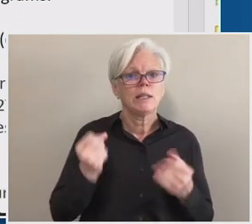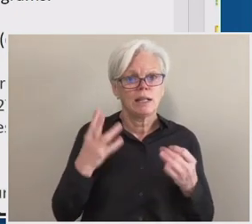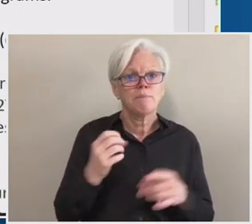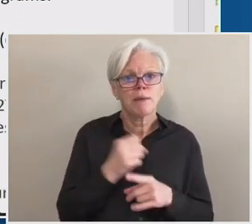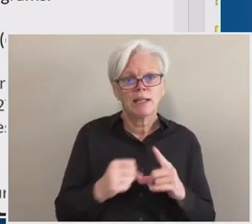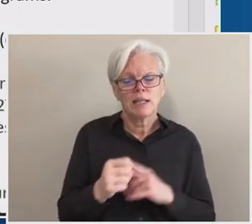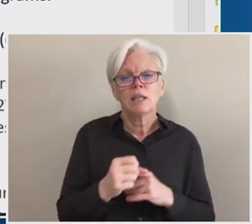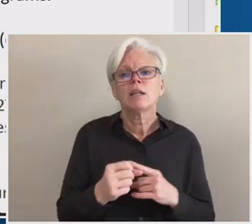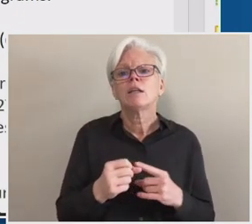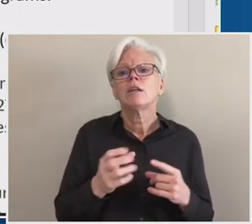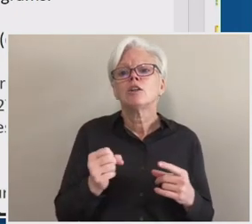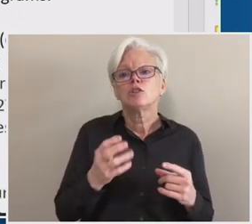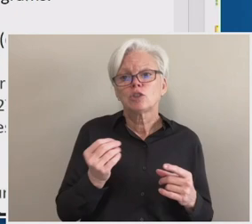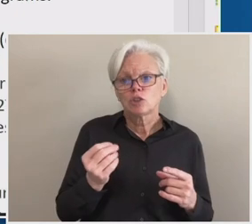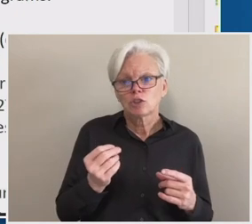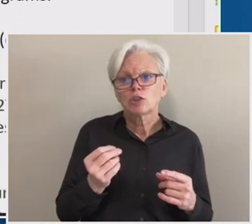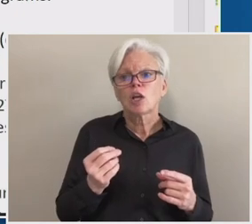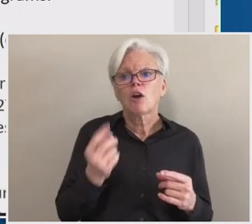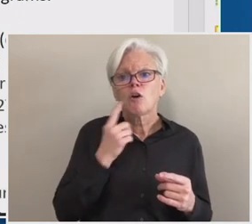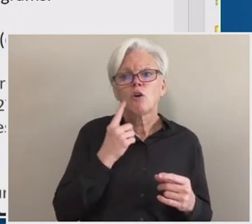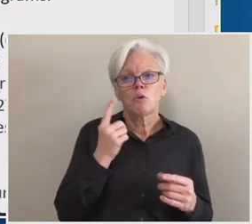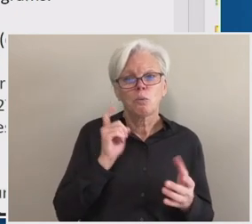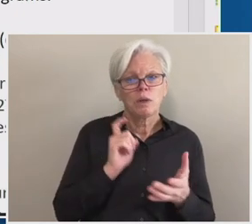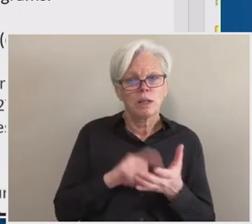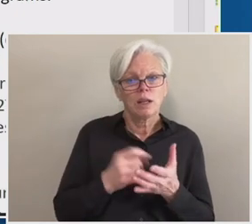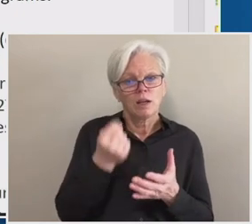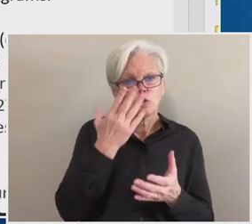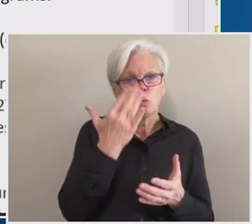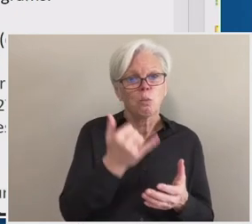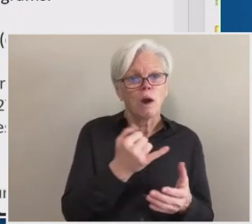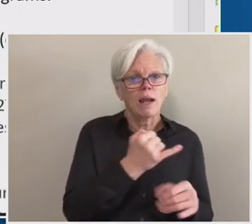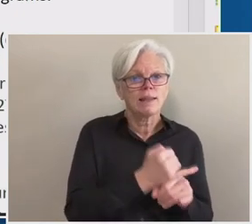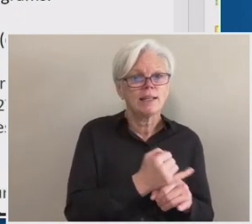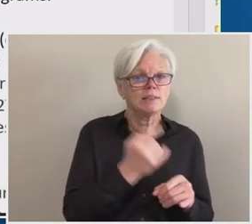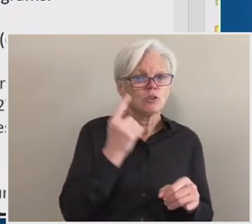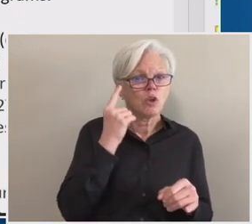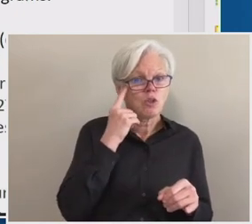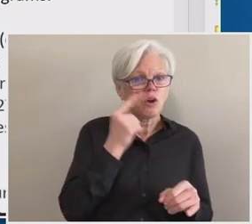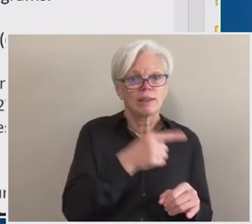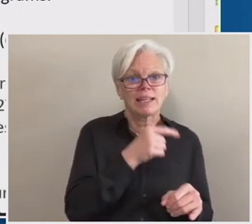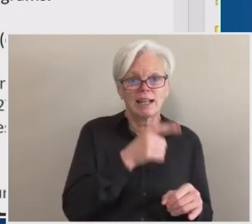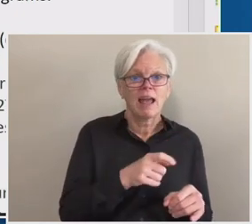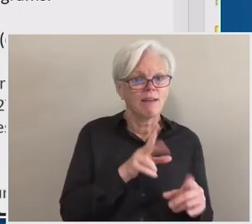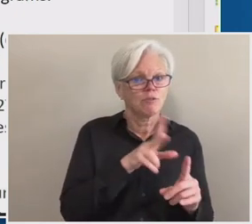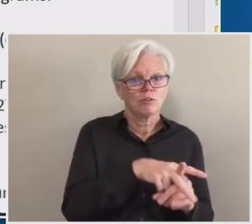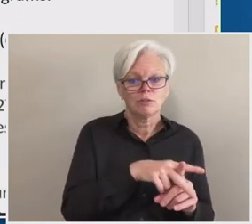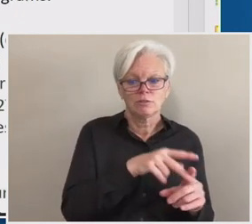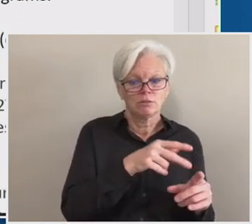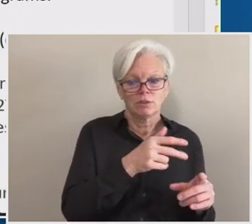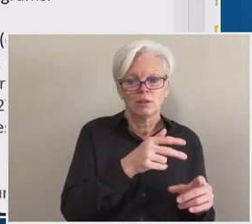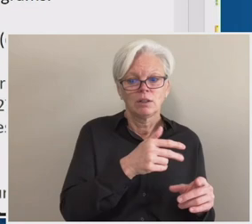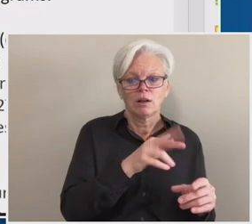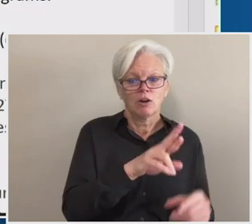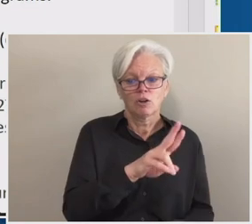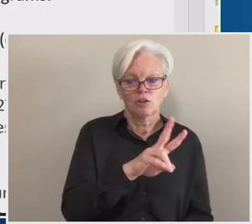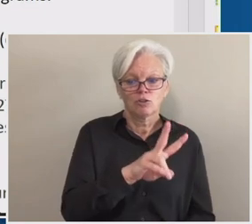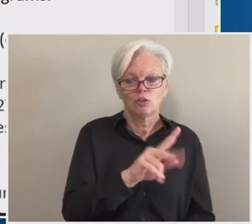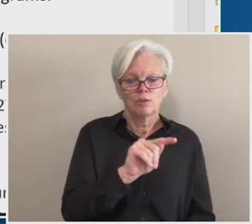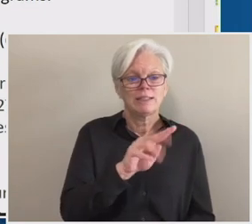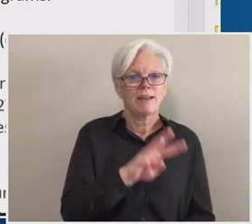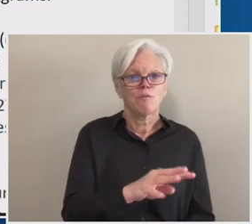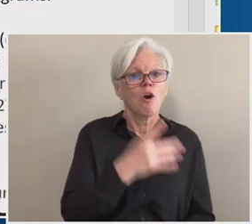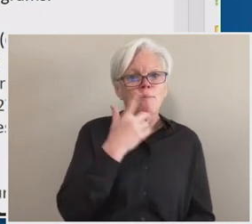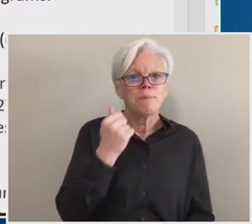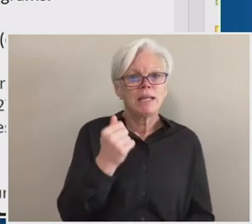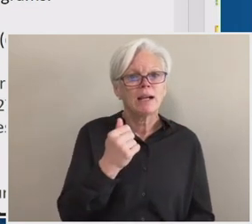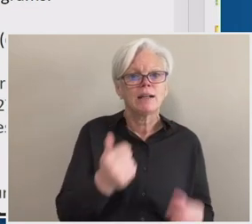And we recognized why the institution thought that they might not be subject to RGT4 in these cases because they are effectively returning much